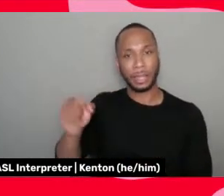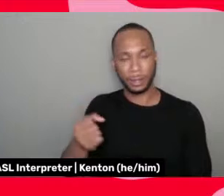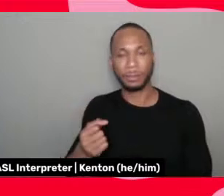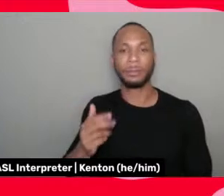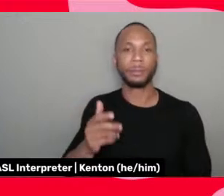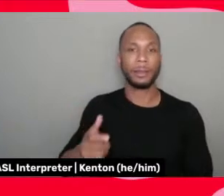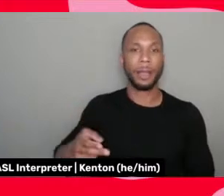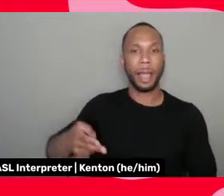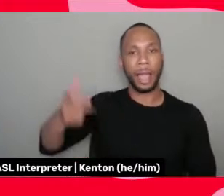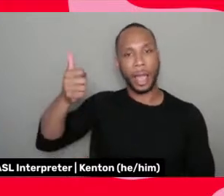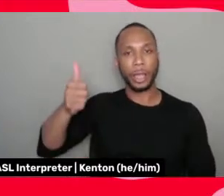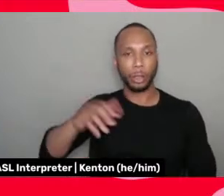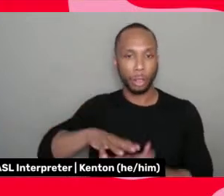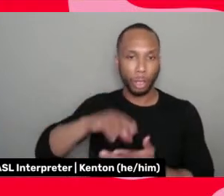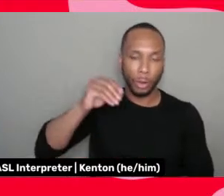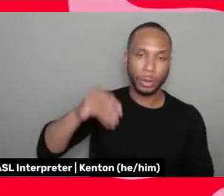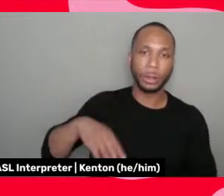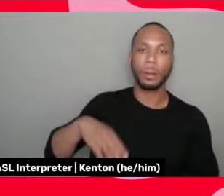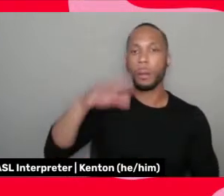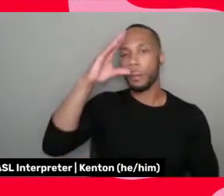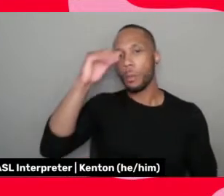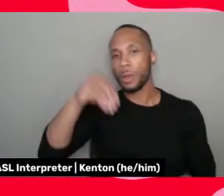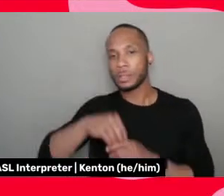and, um, um, uh,